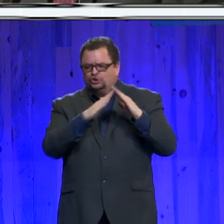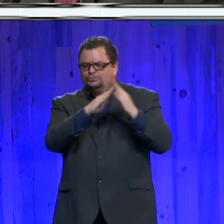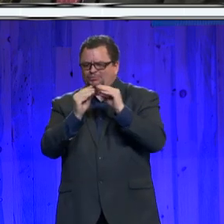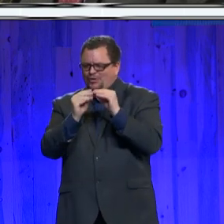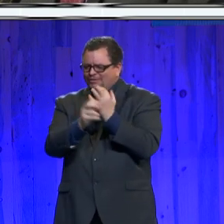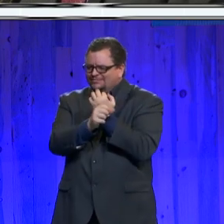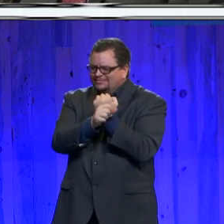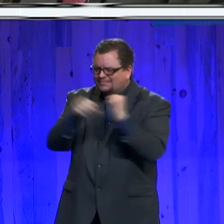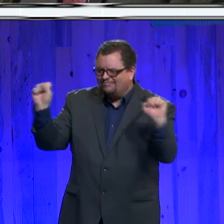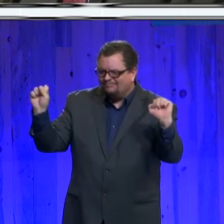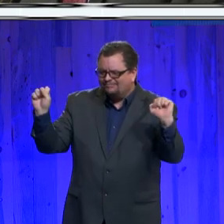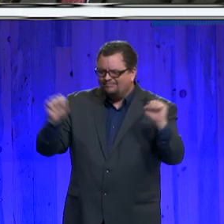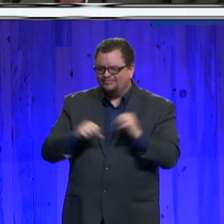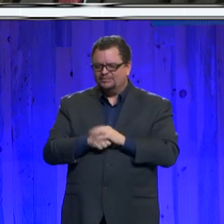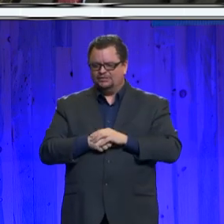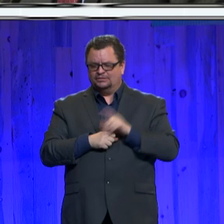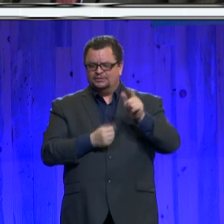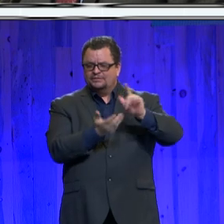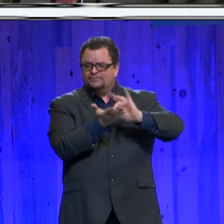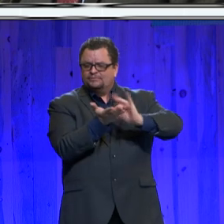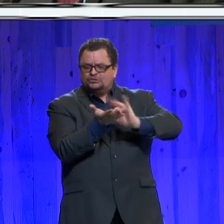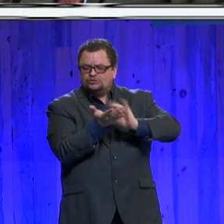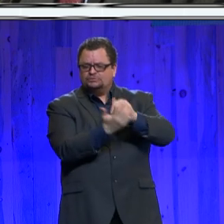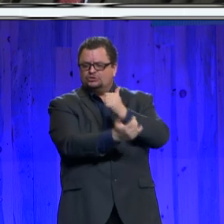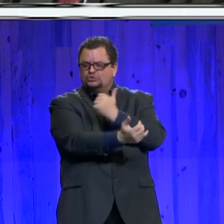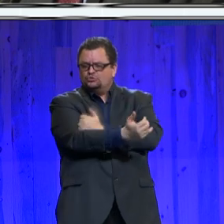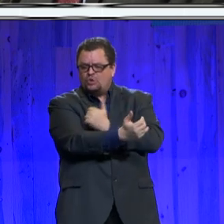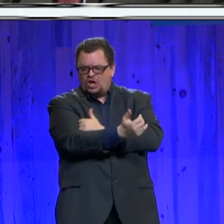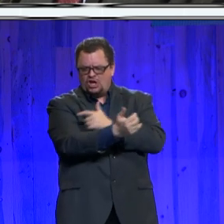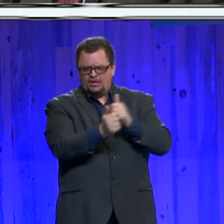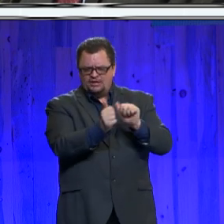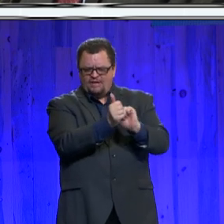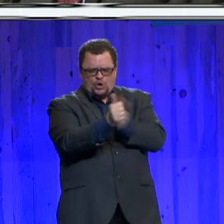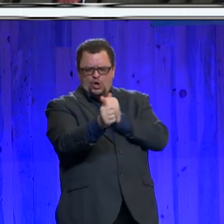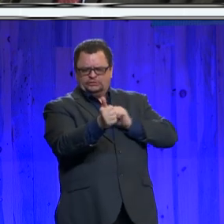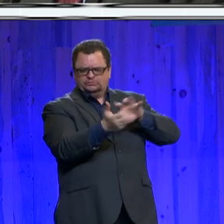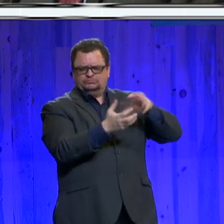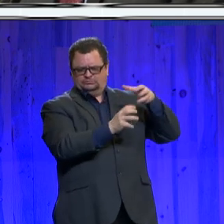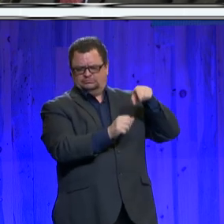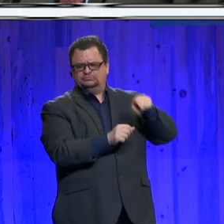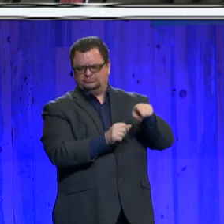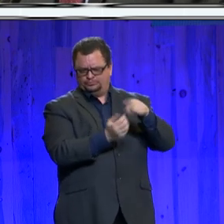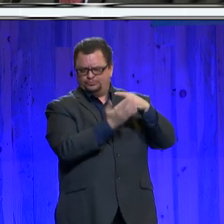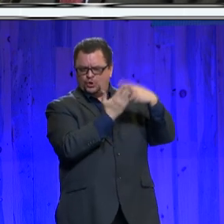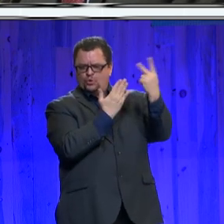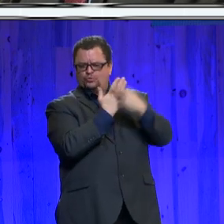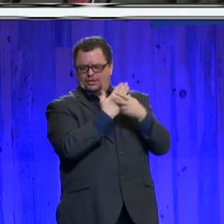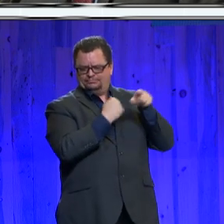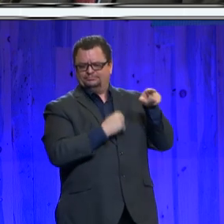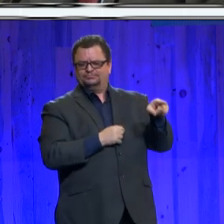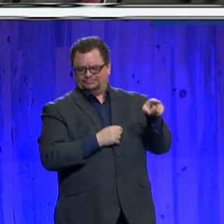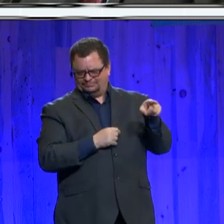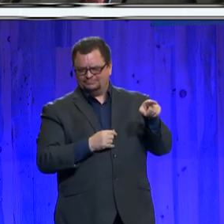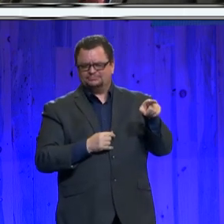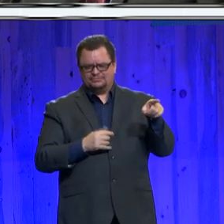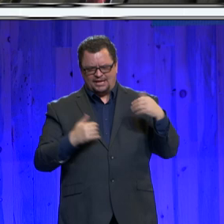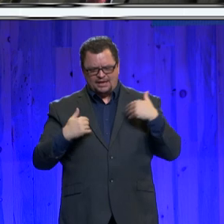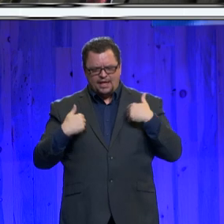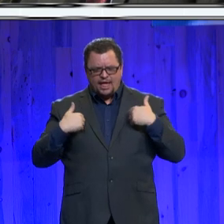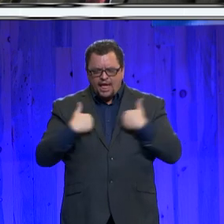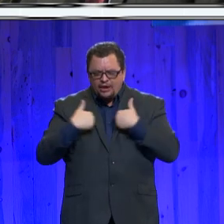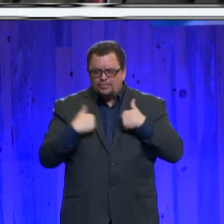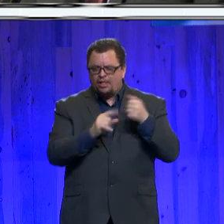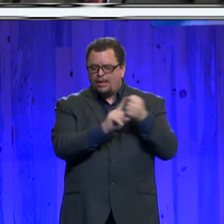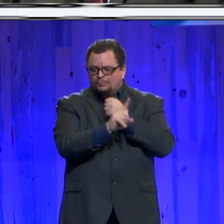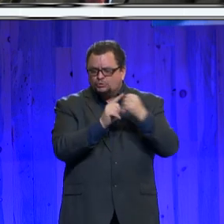drug diversion program, kids against crime, and an anti-animal abuse program. But nothing